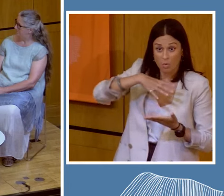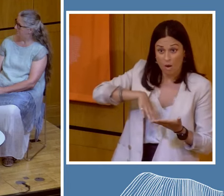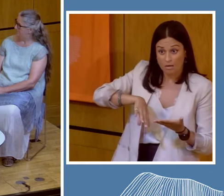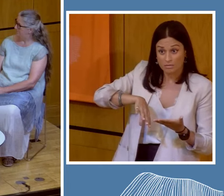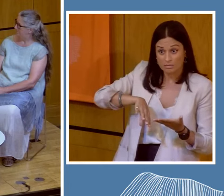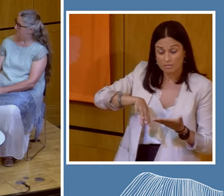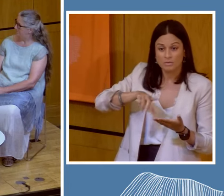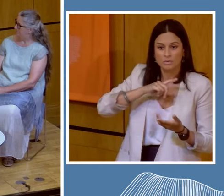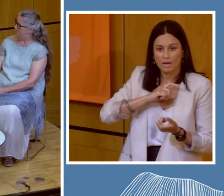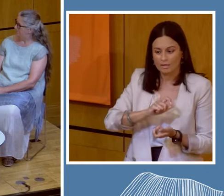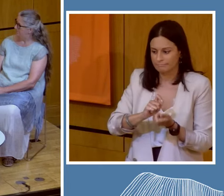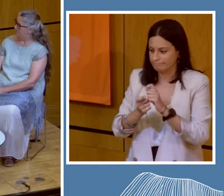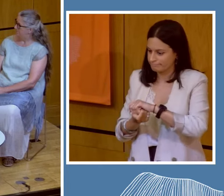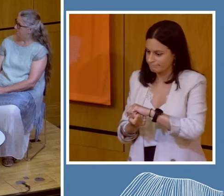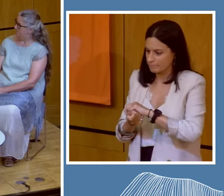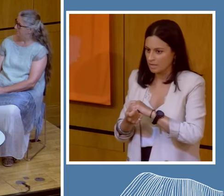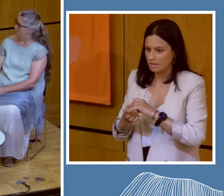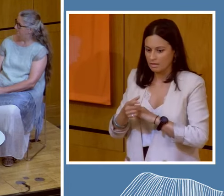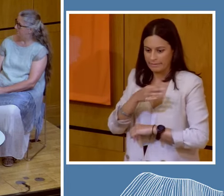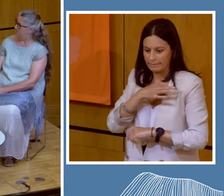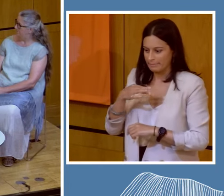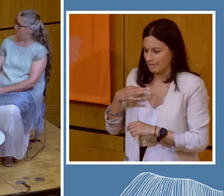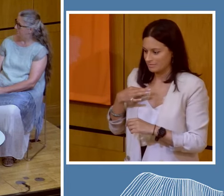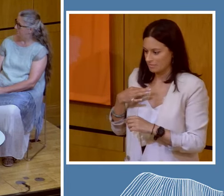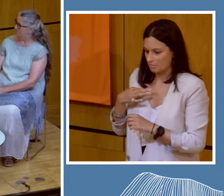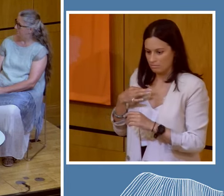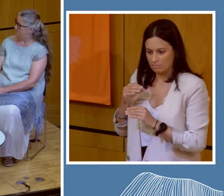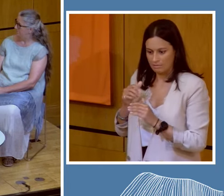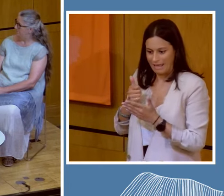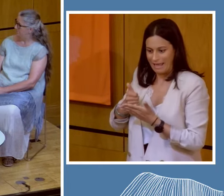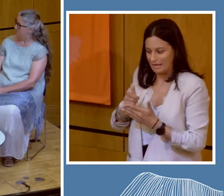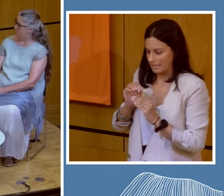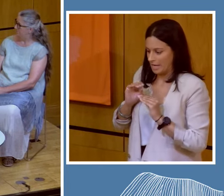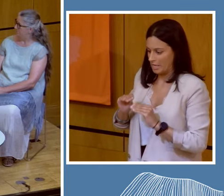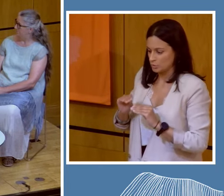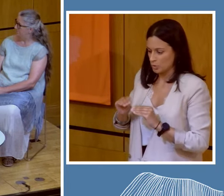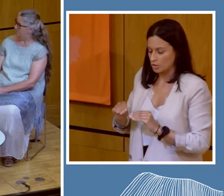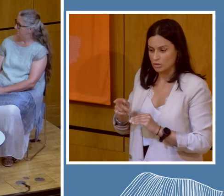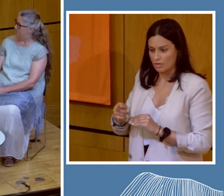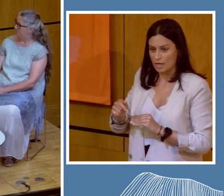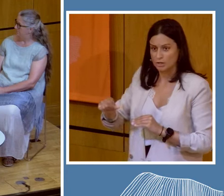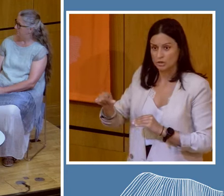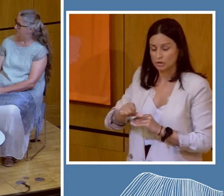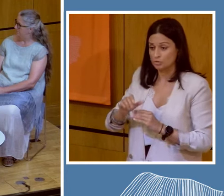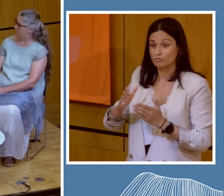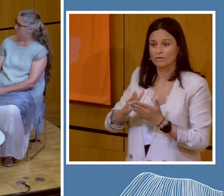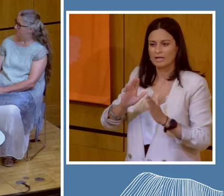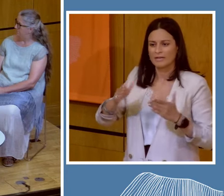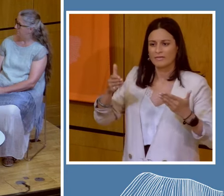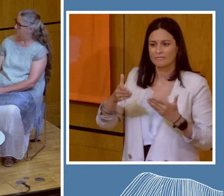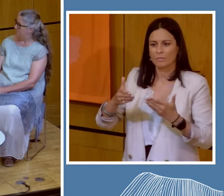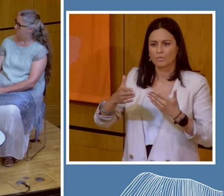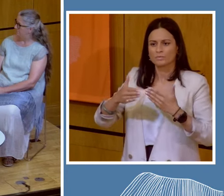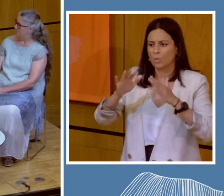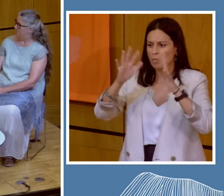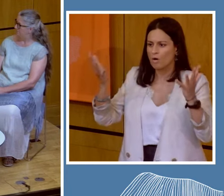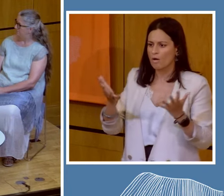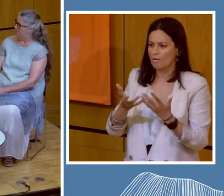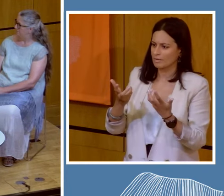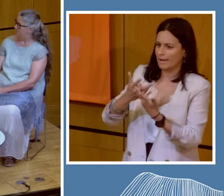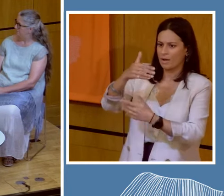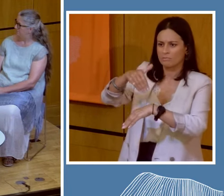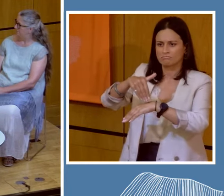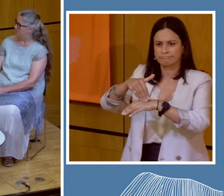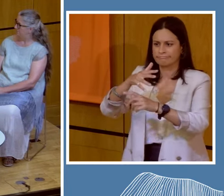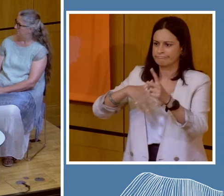transforming medical education to take on a more planetary dimension or